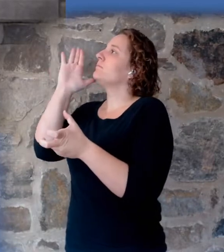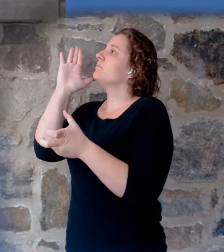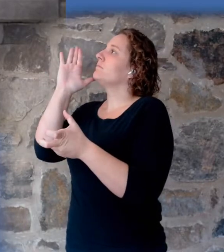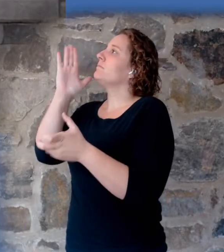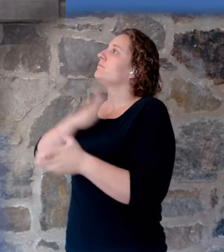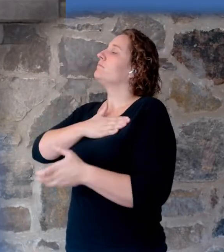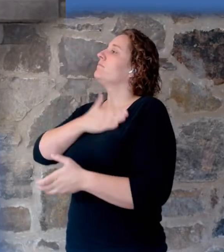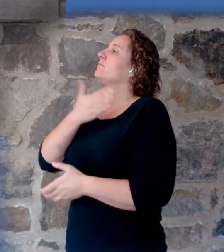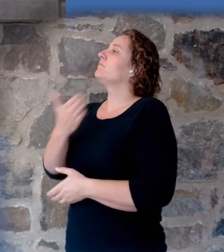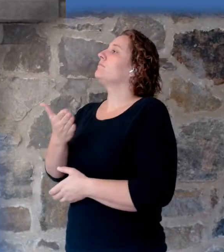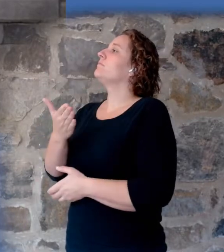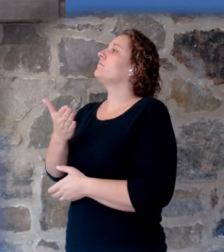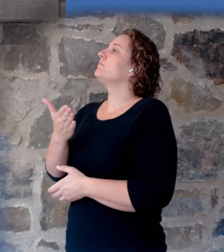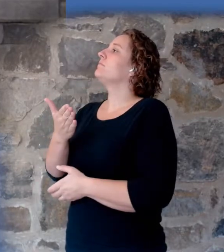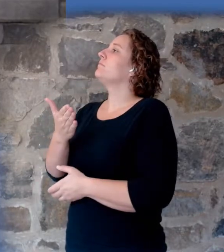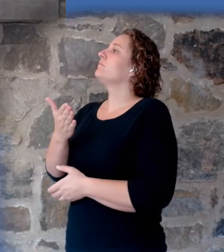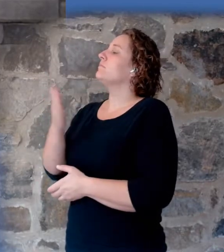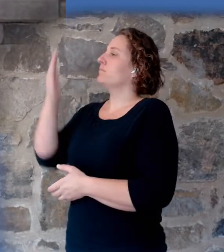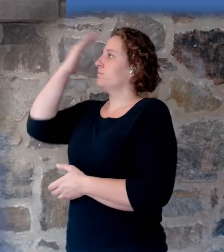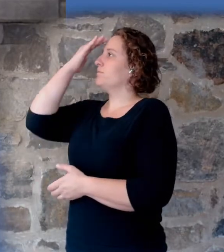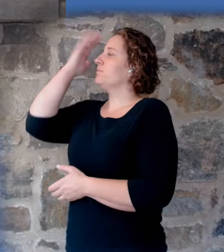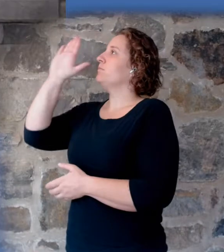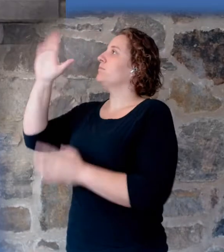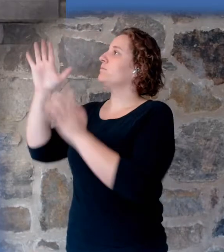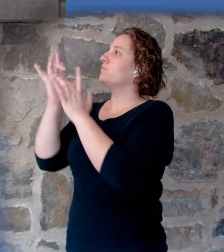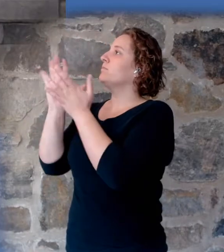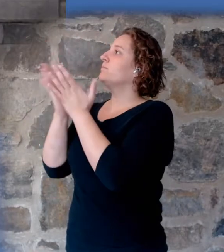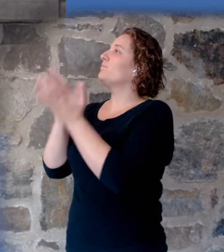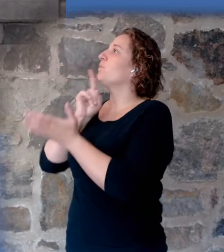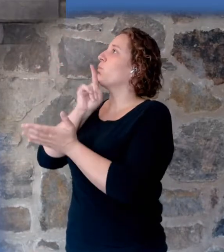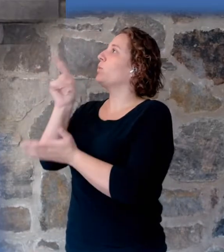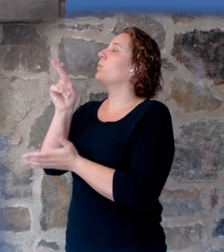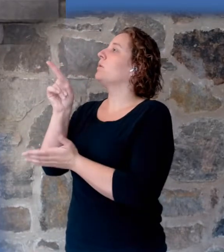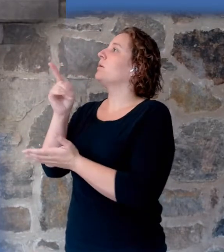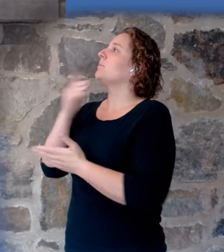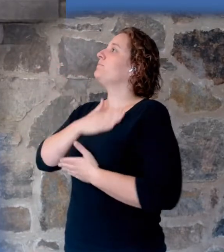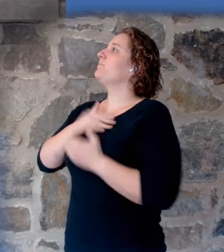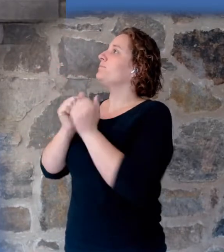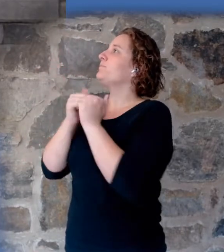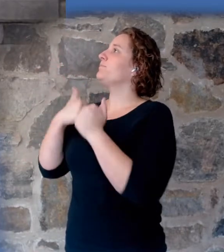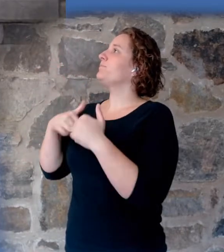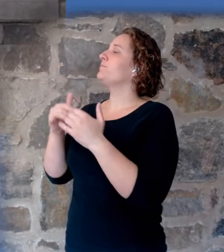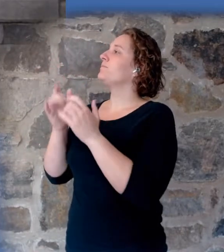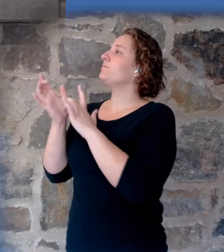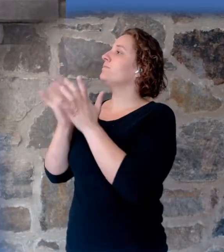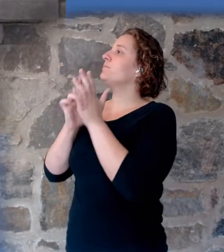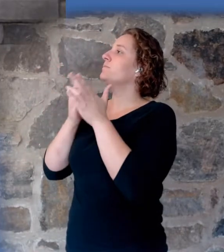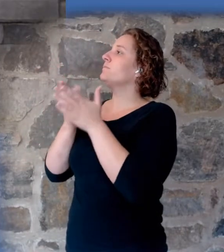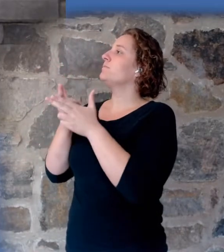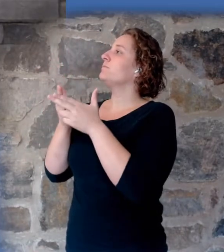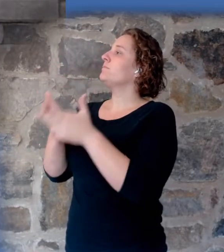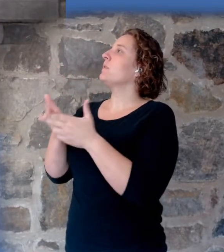that your word is truth. Please be with us now, we pray in Jesus' name. Amen.